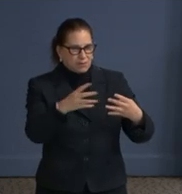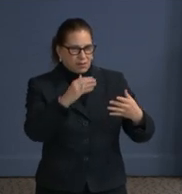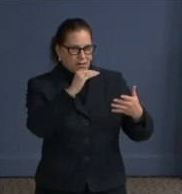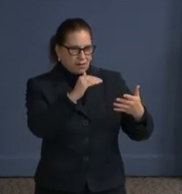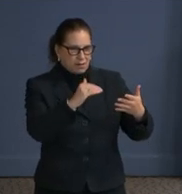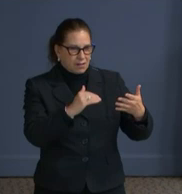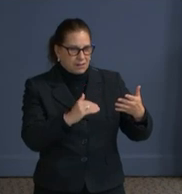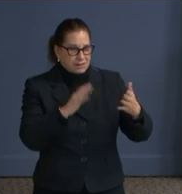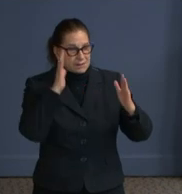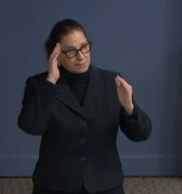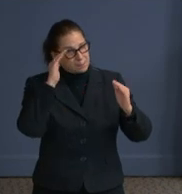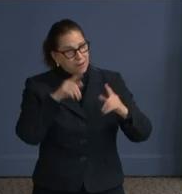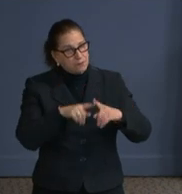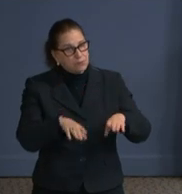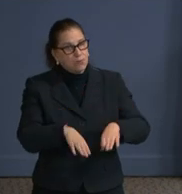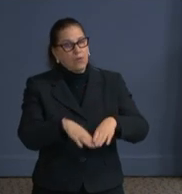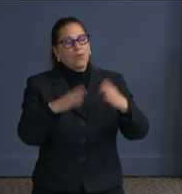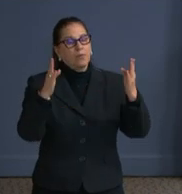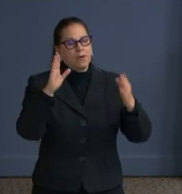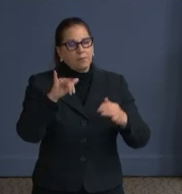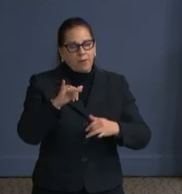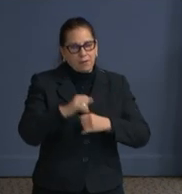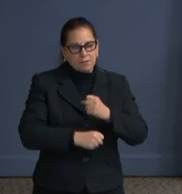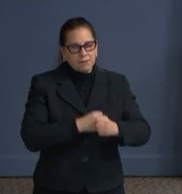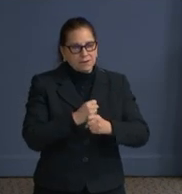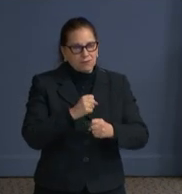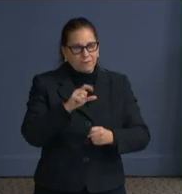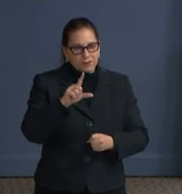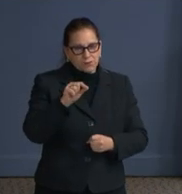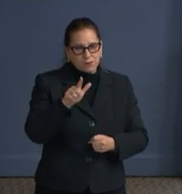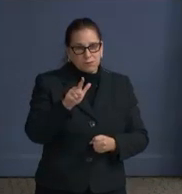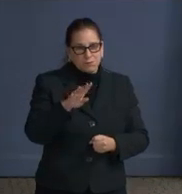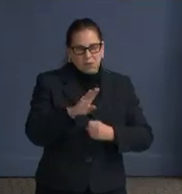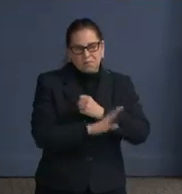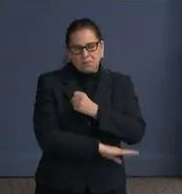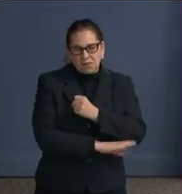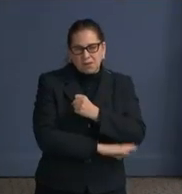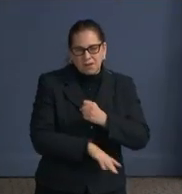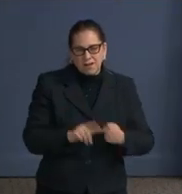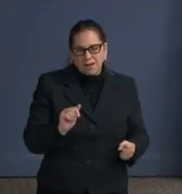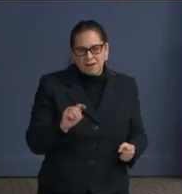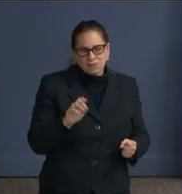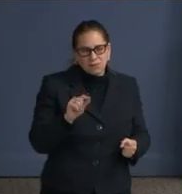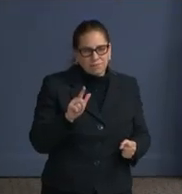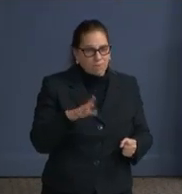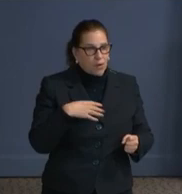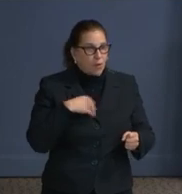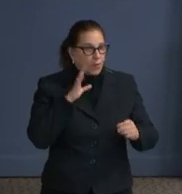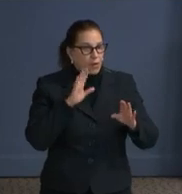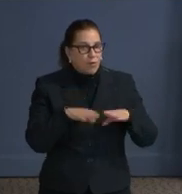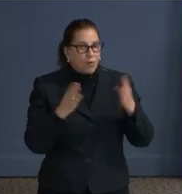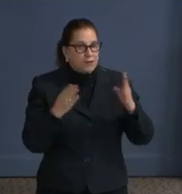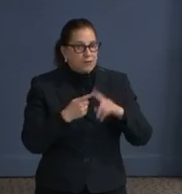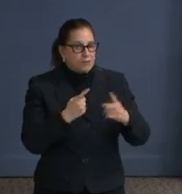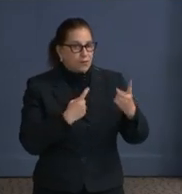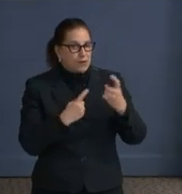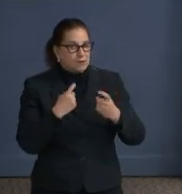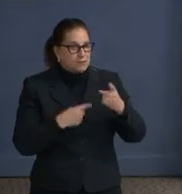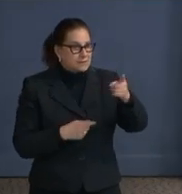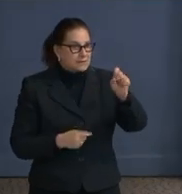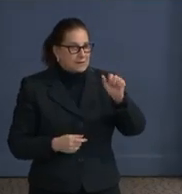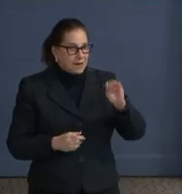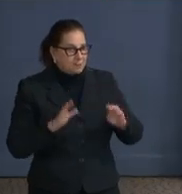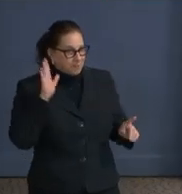So with that, I will take questions. Yes, sir. I just want to ask Reverend Dr. Mitchell wisely.